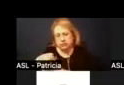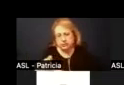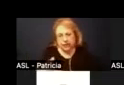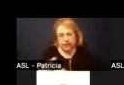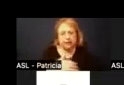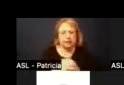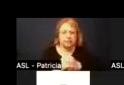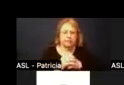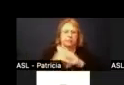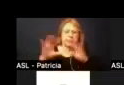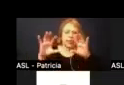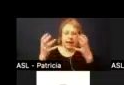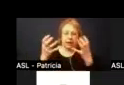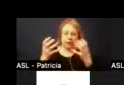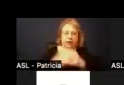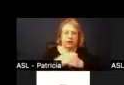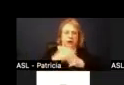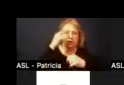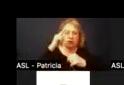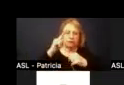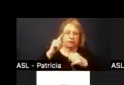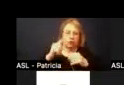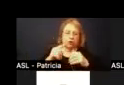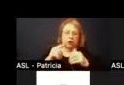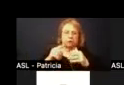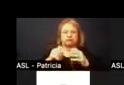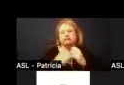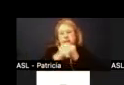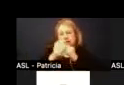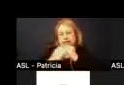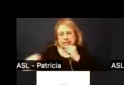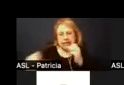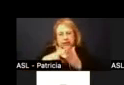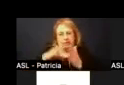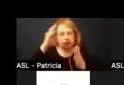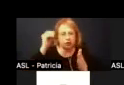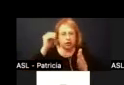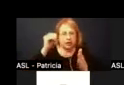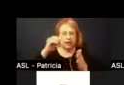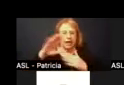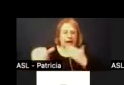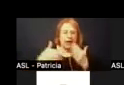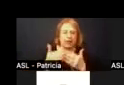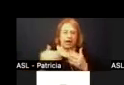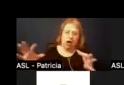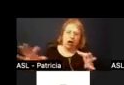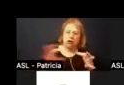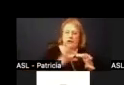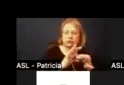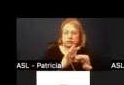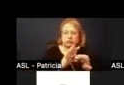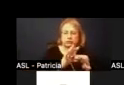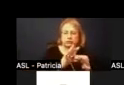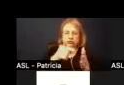um aligned for extended learning is drinking math etc those all reconciled to that overall expended amount